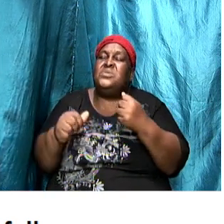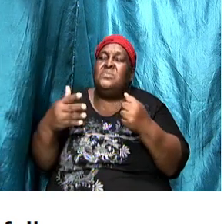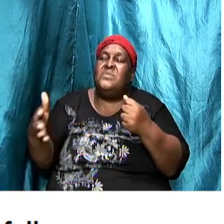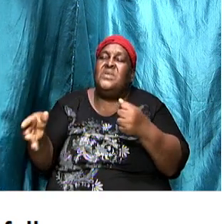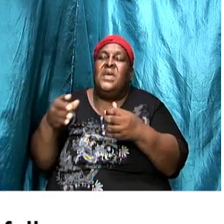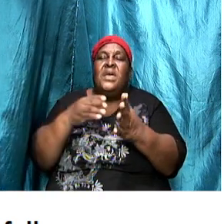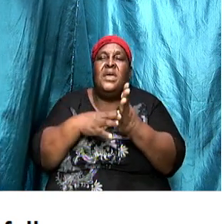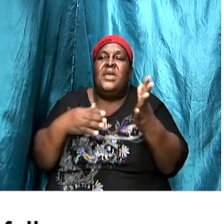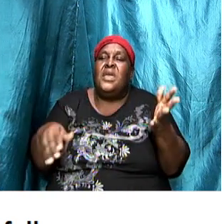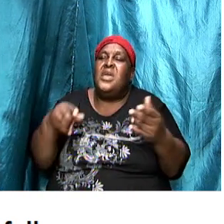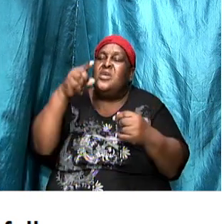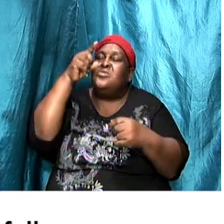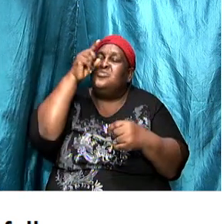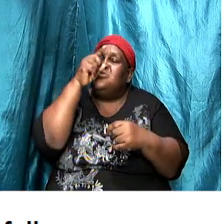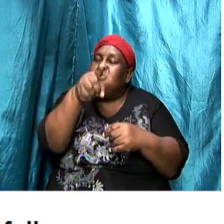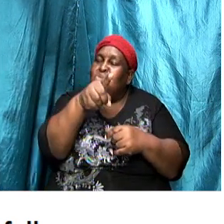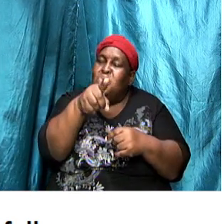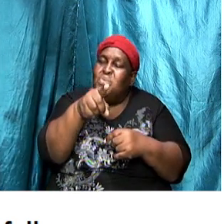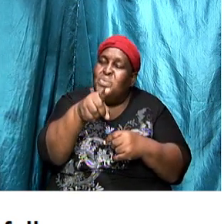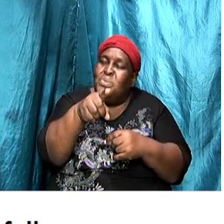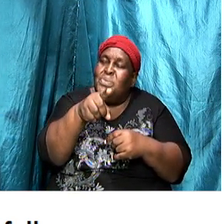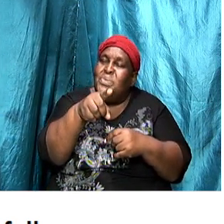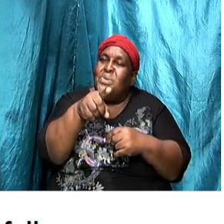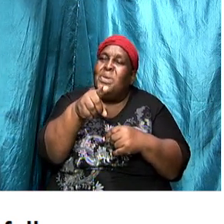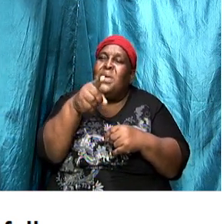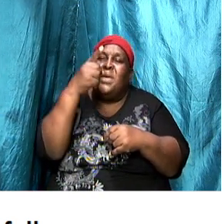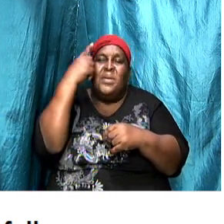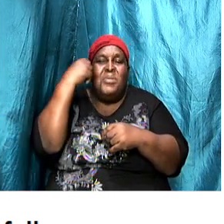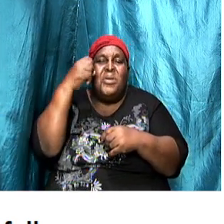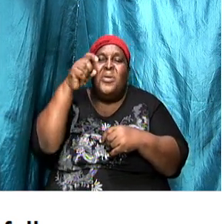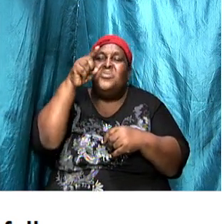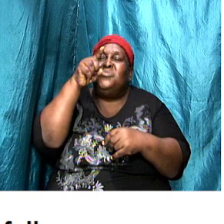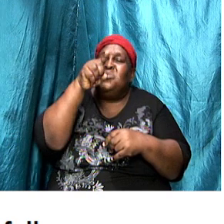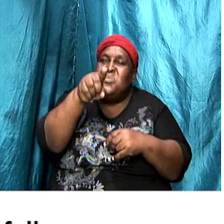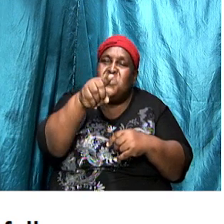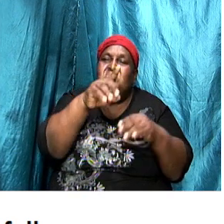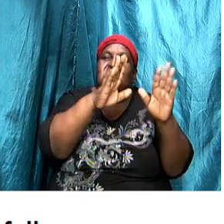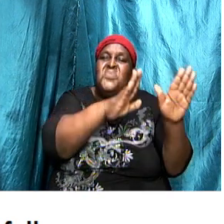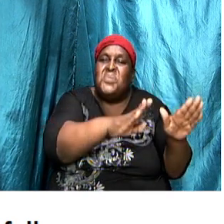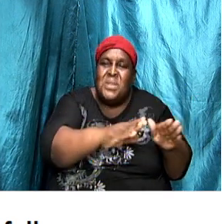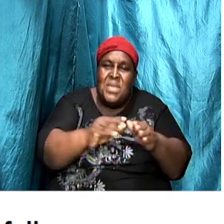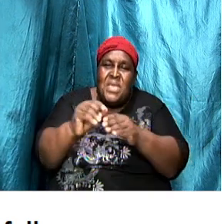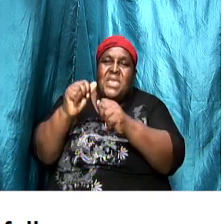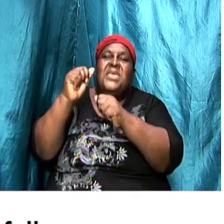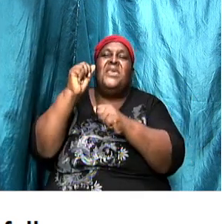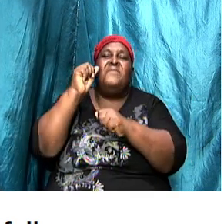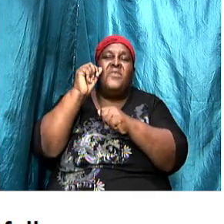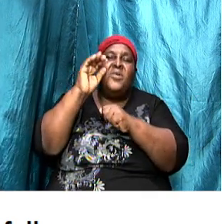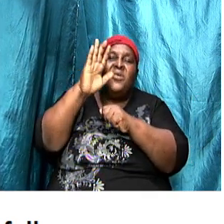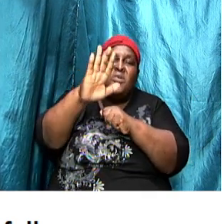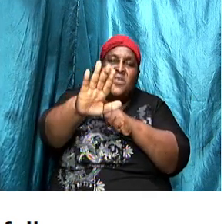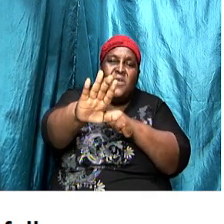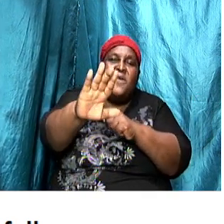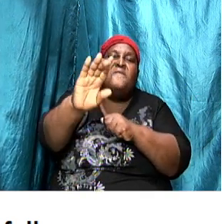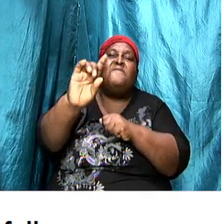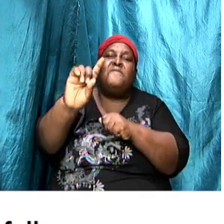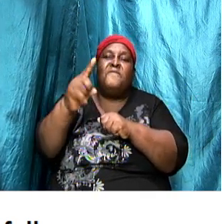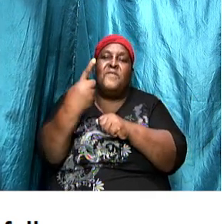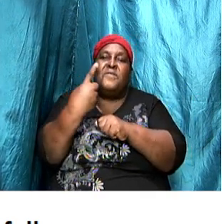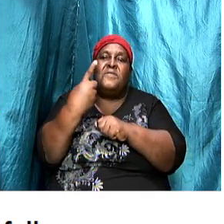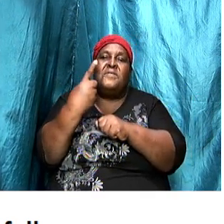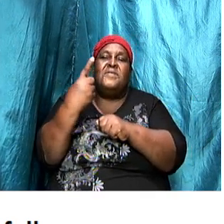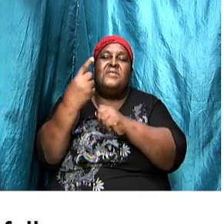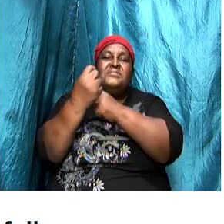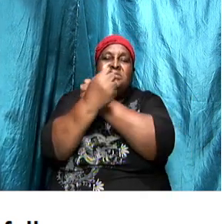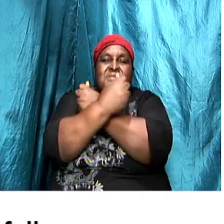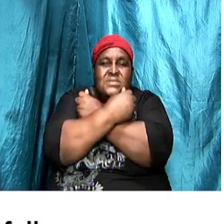have somewhat against you because you have left your first